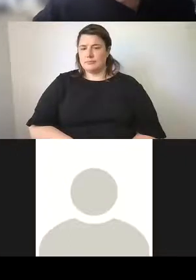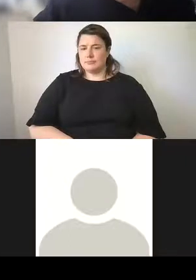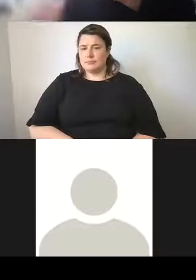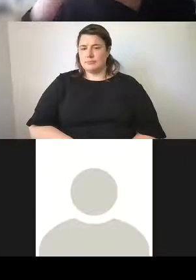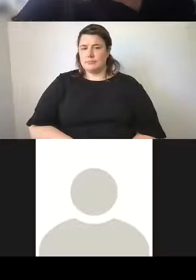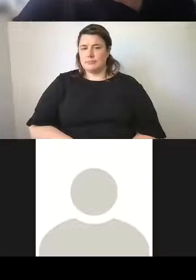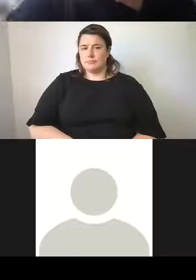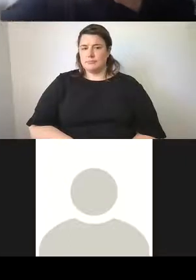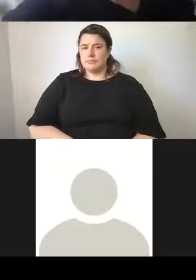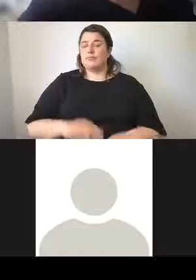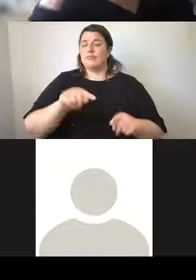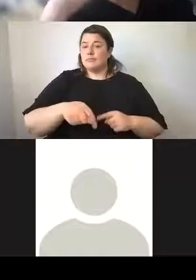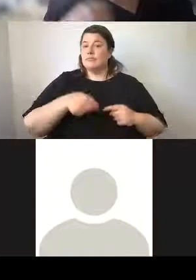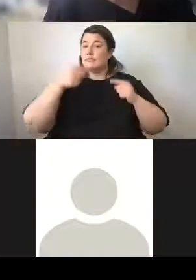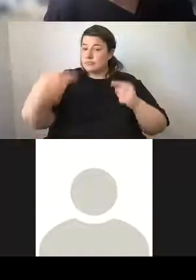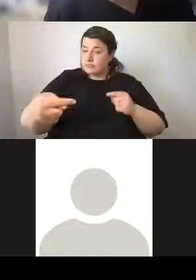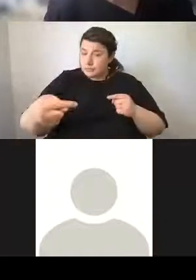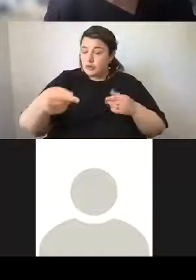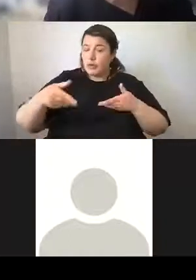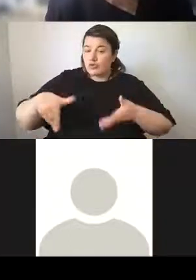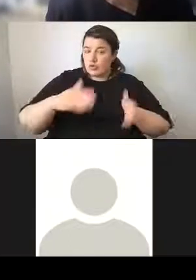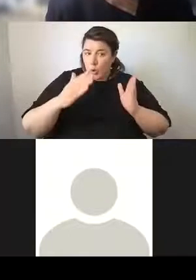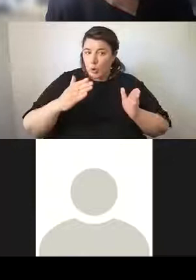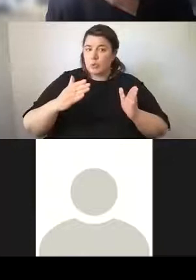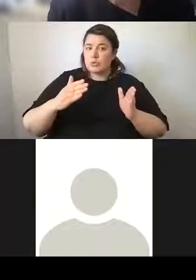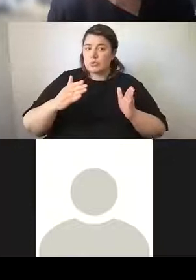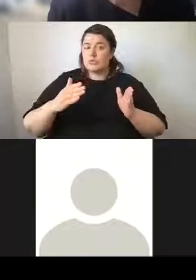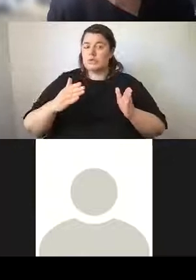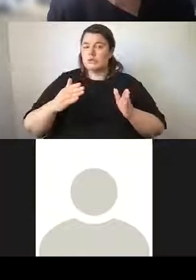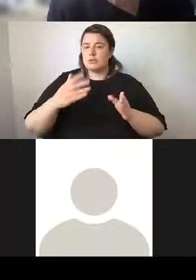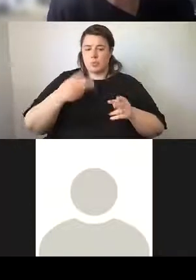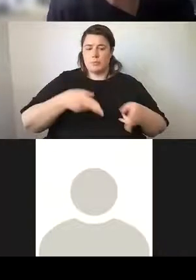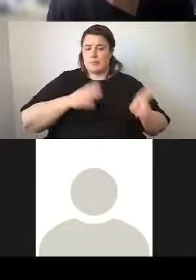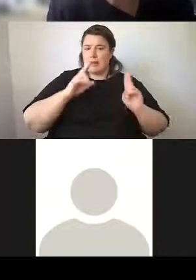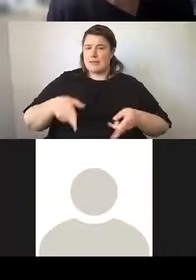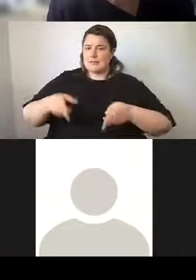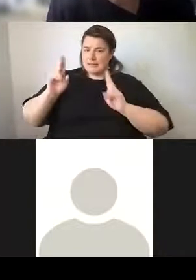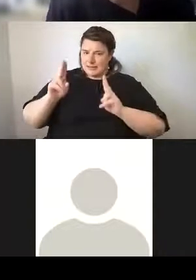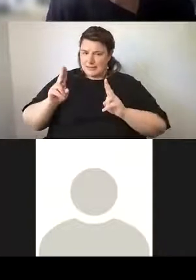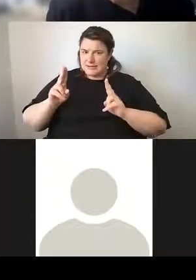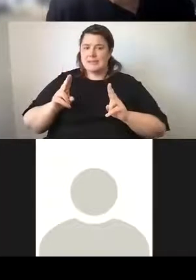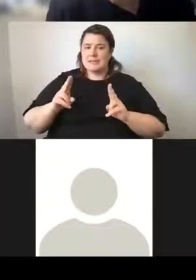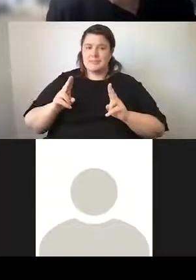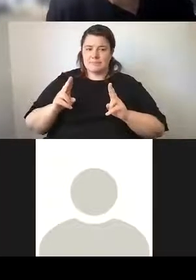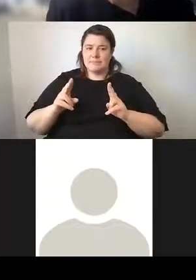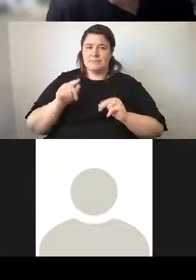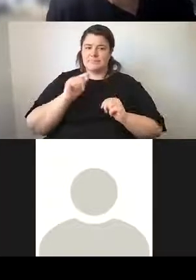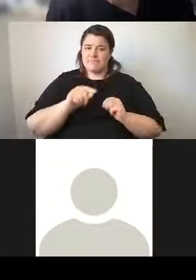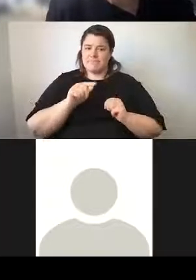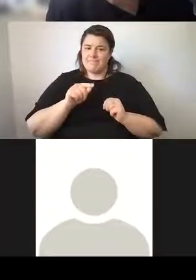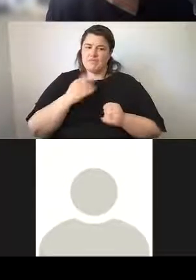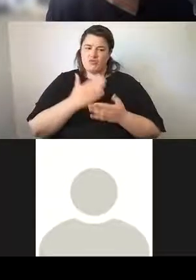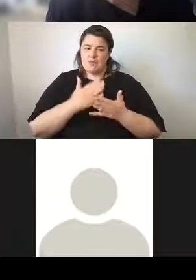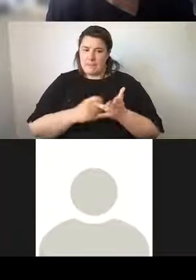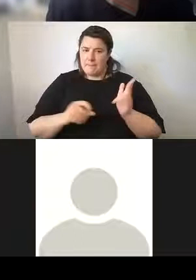Across the road is the two buildings in Bridge Street which are significant